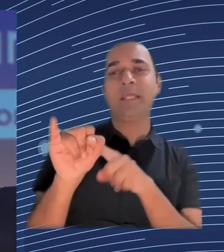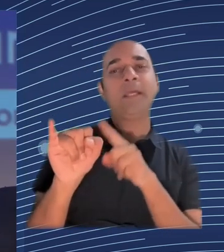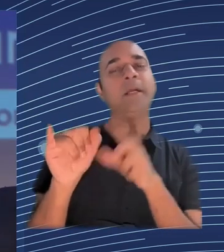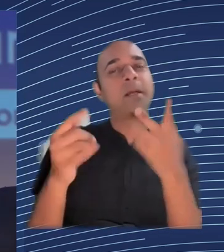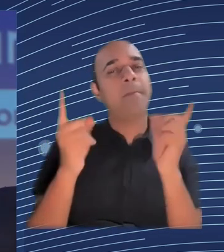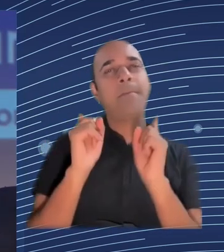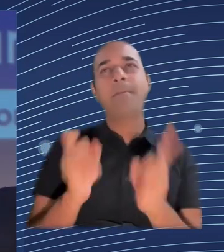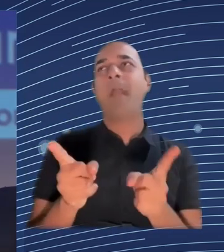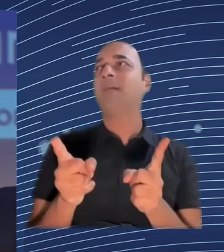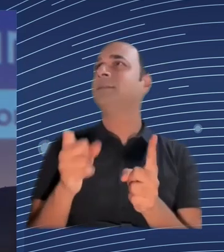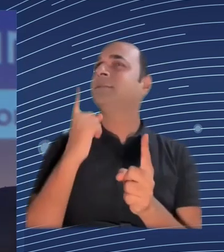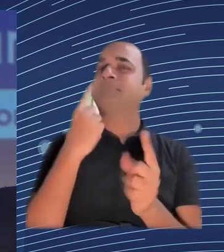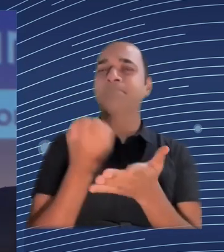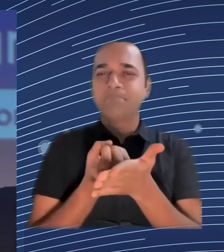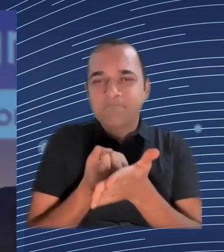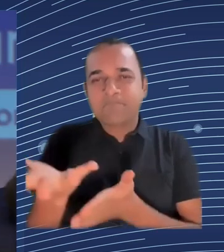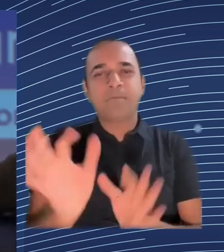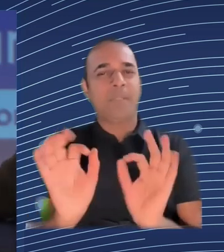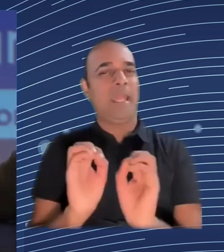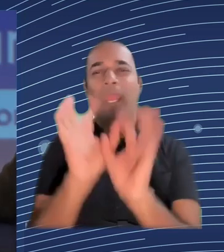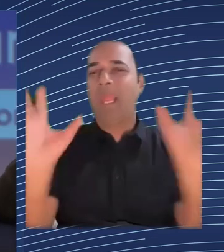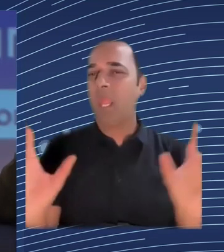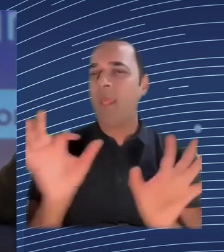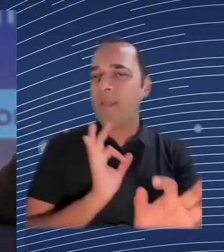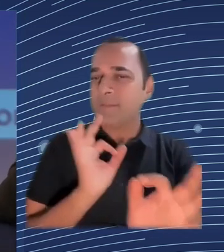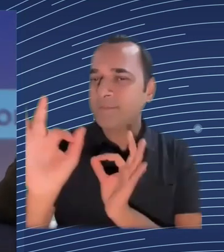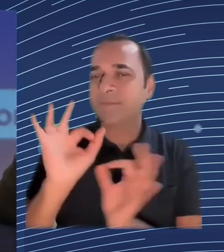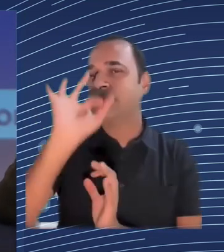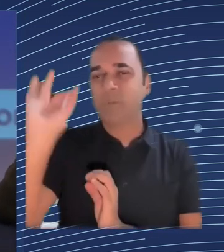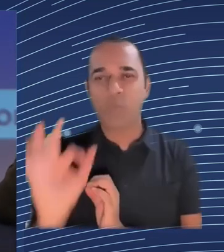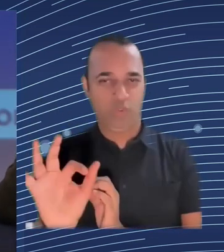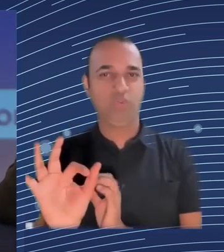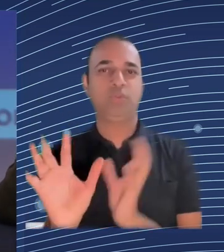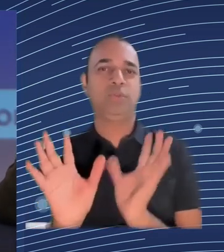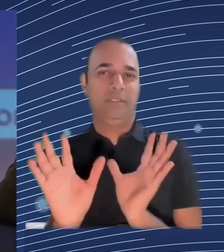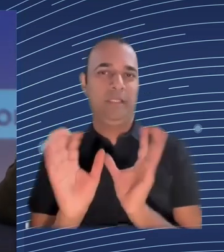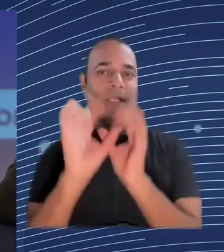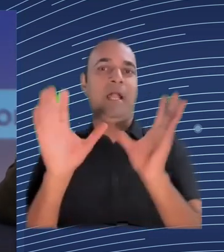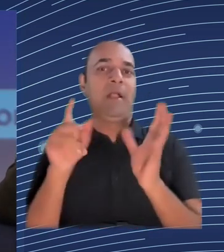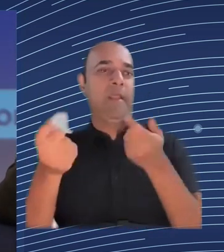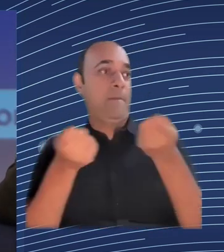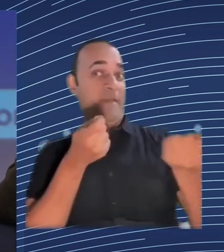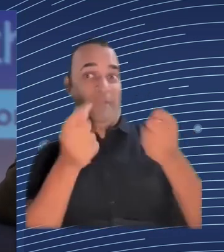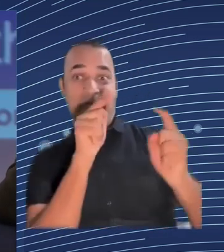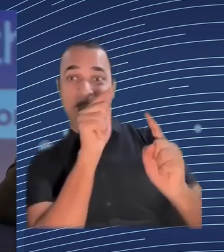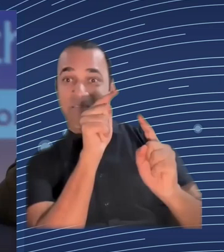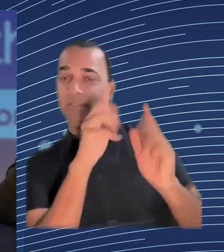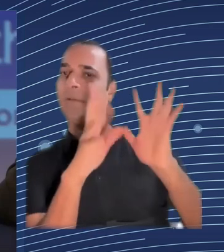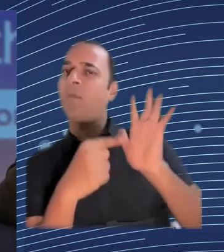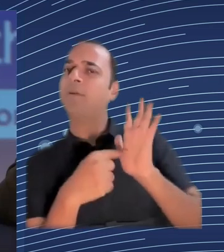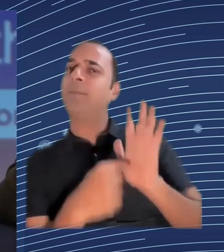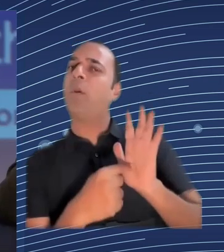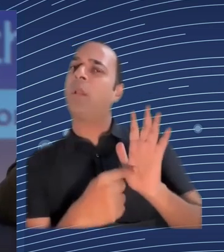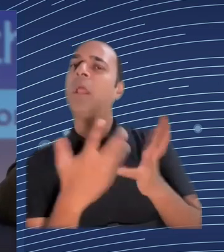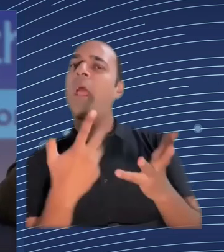the frameworks that we're seeing today from the EU from the US I think are trying to balance that how